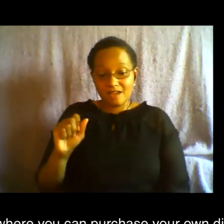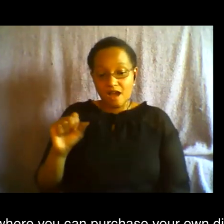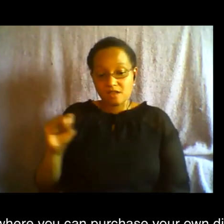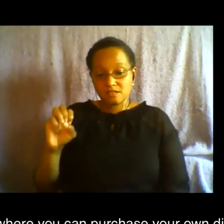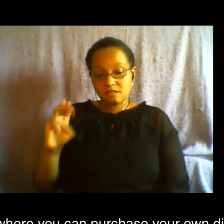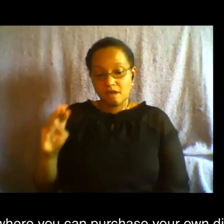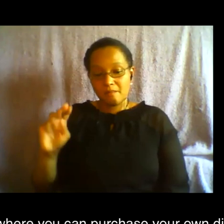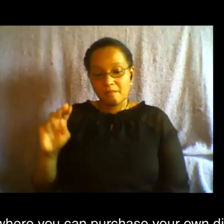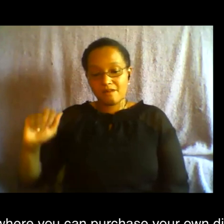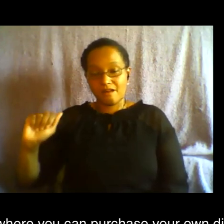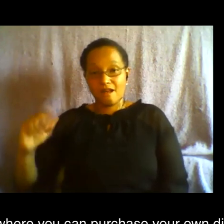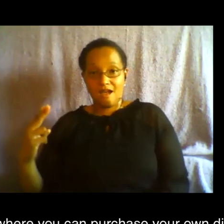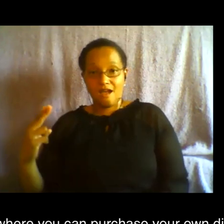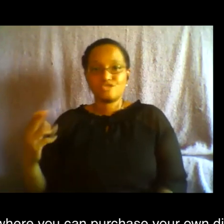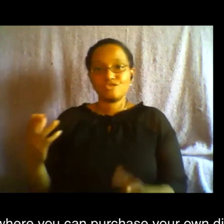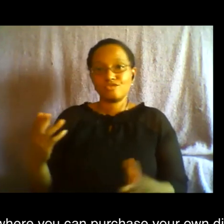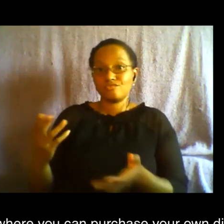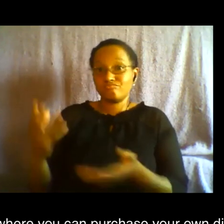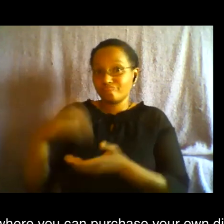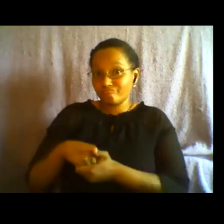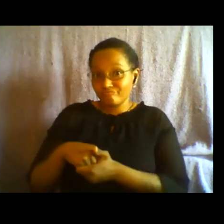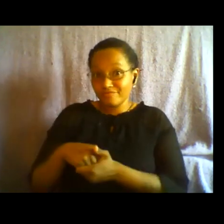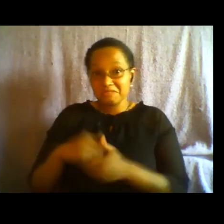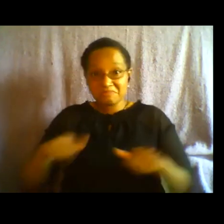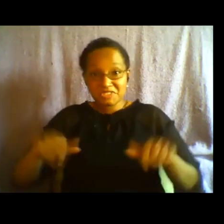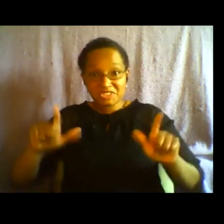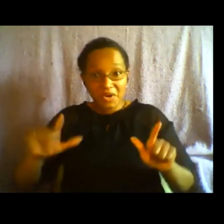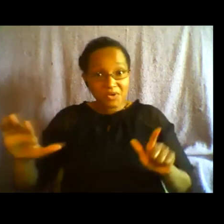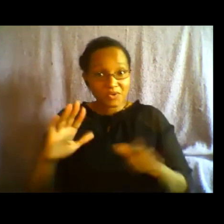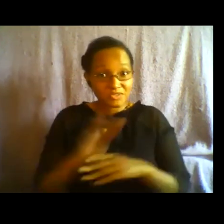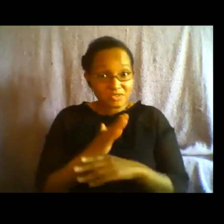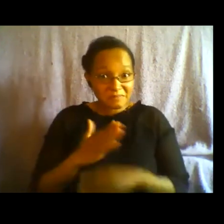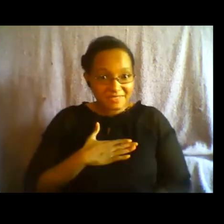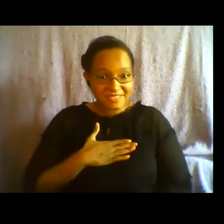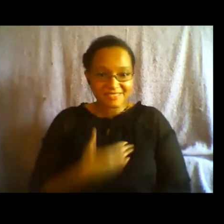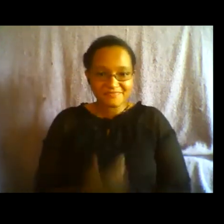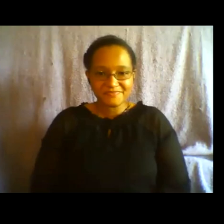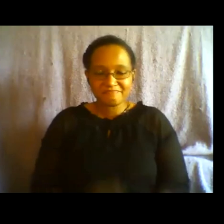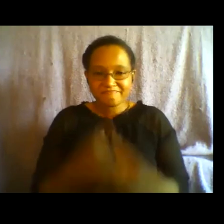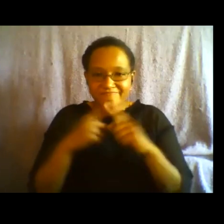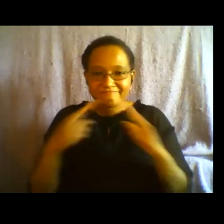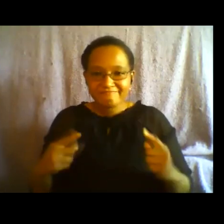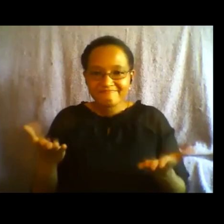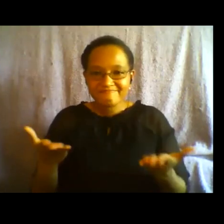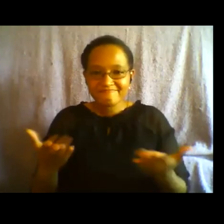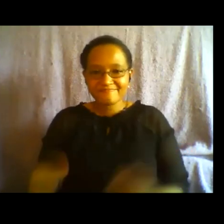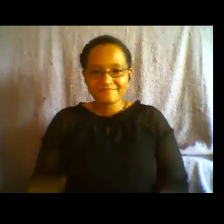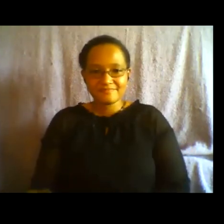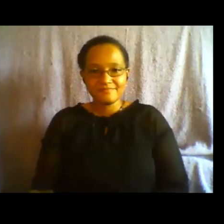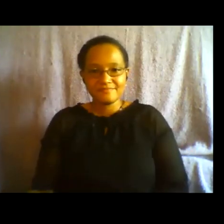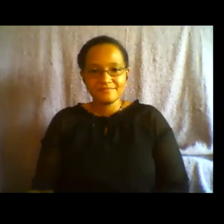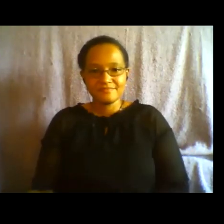to action dasam could you share your screen and unmute yourself hello